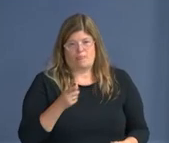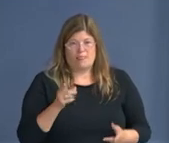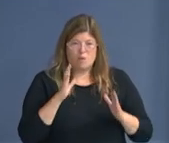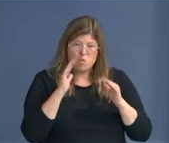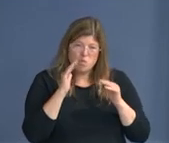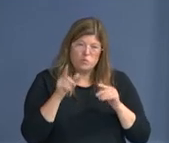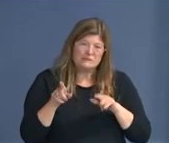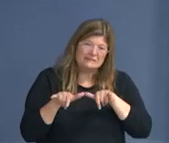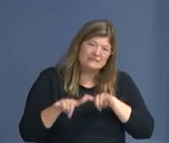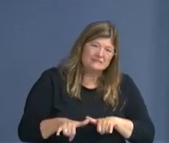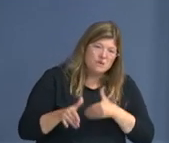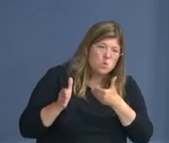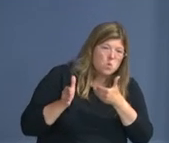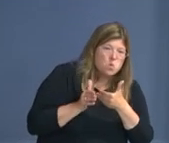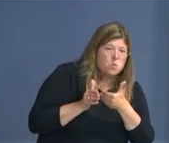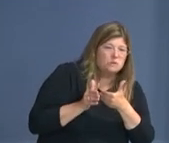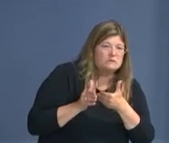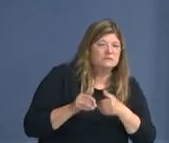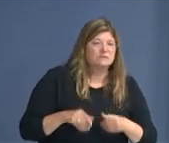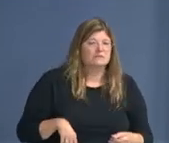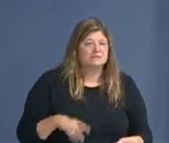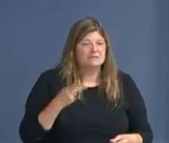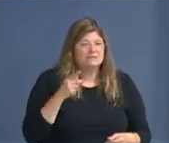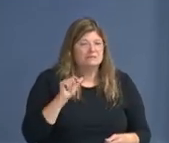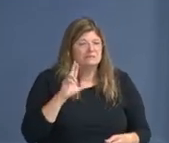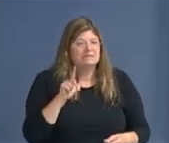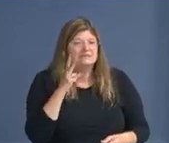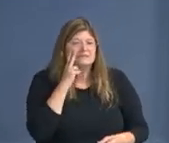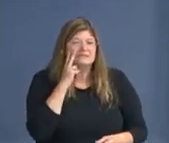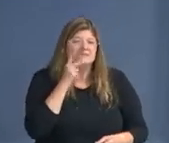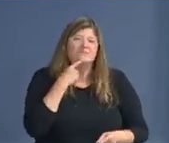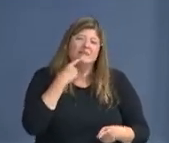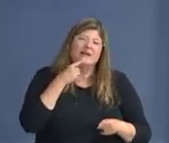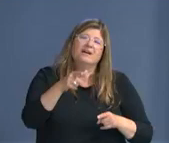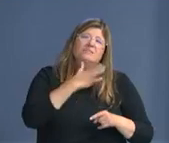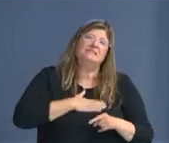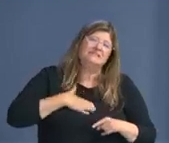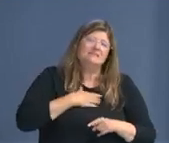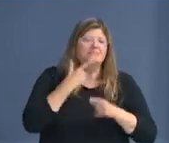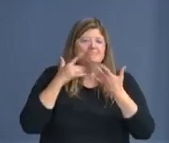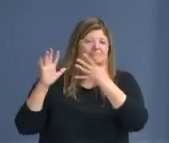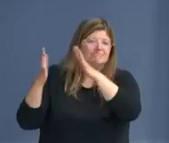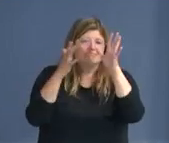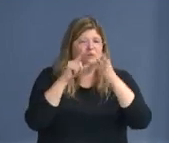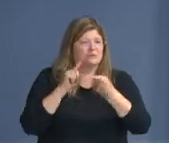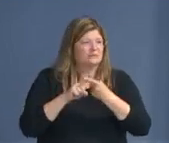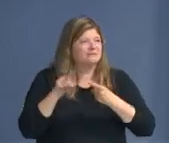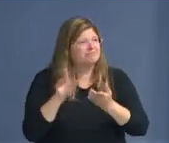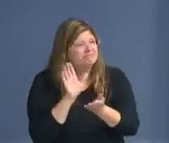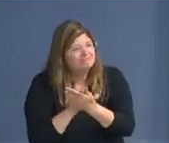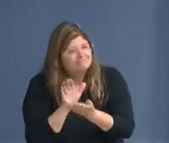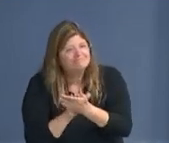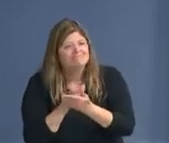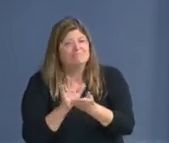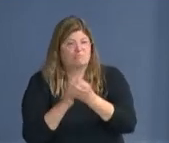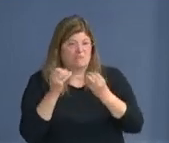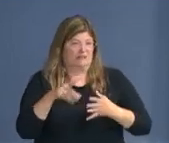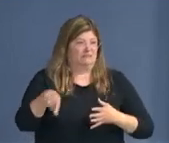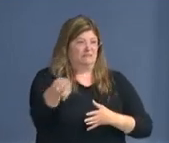We will miss you and we're going to see you around. Let's give a round to Paul Wagner and congratulate him on his retirement.